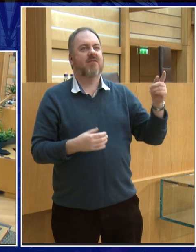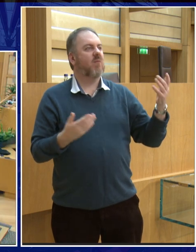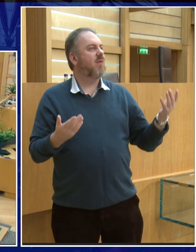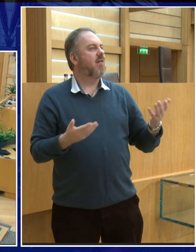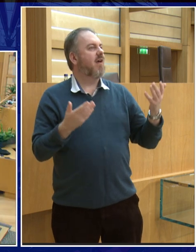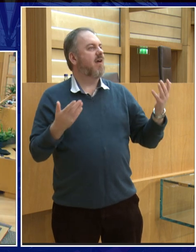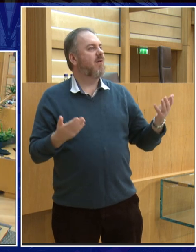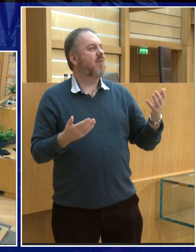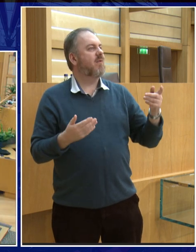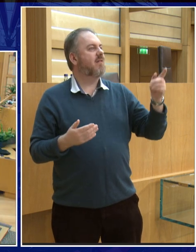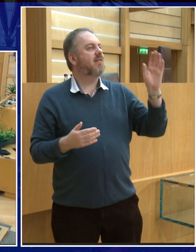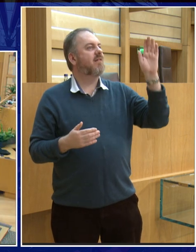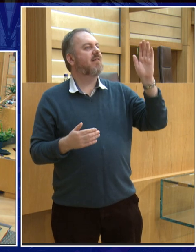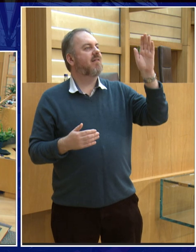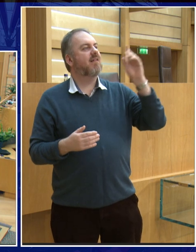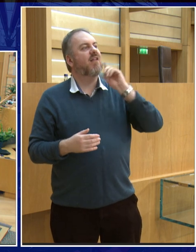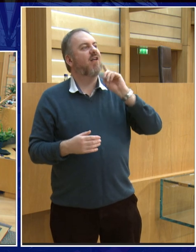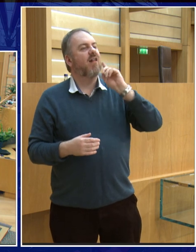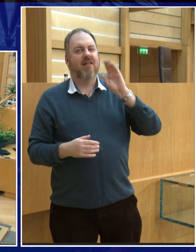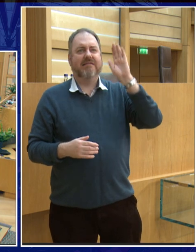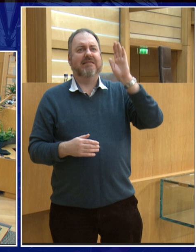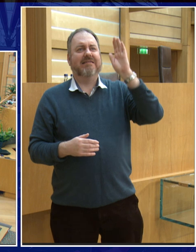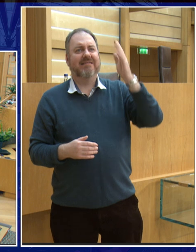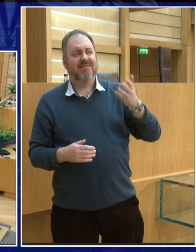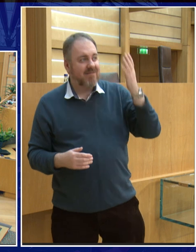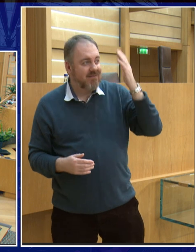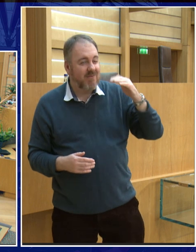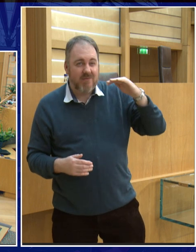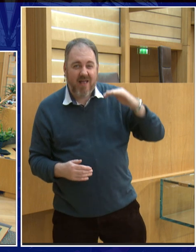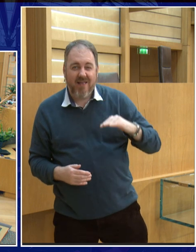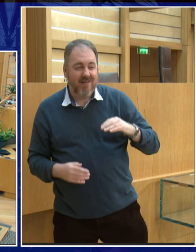Where are you? You're pointing. Oh, can't see. Are you standing?